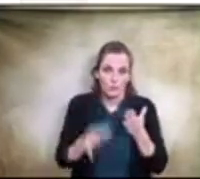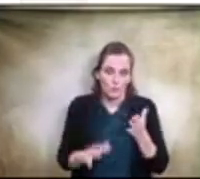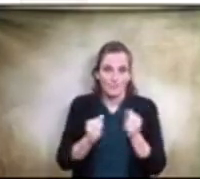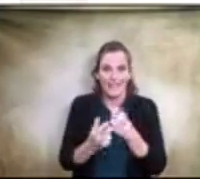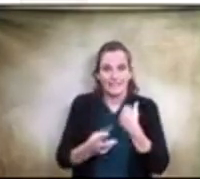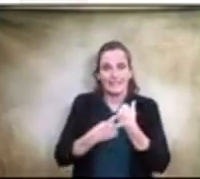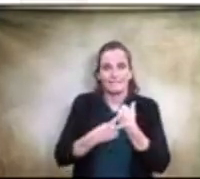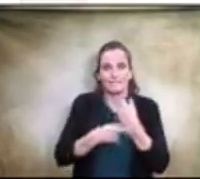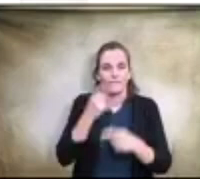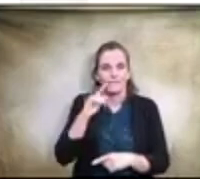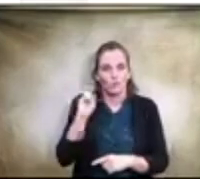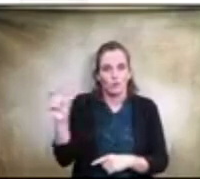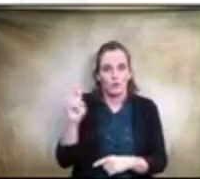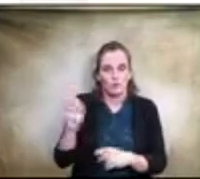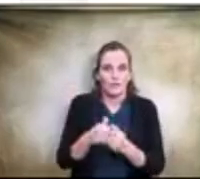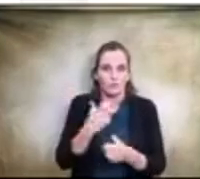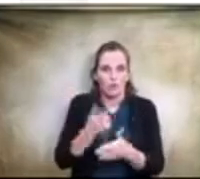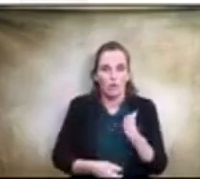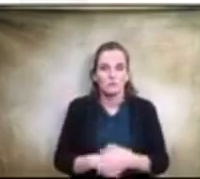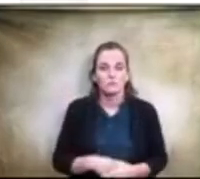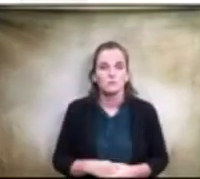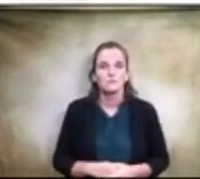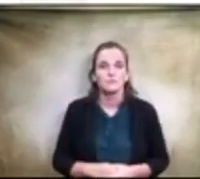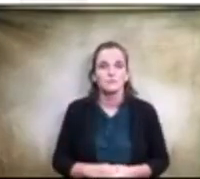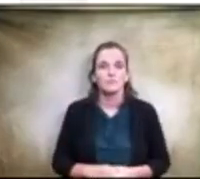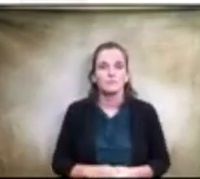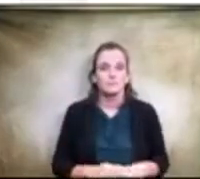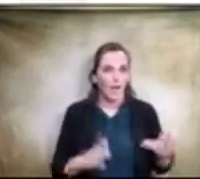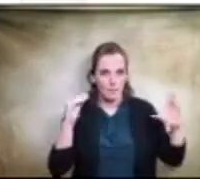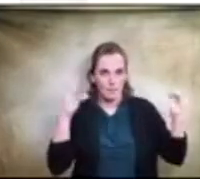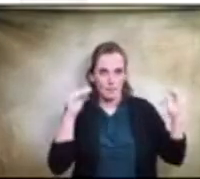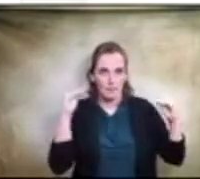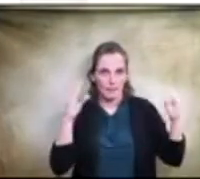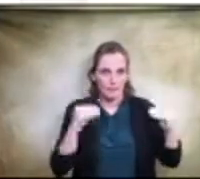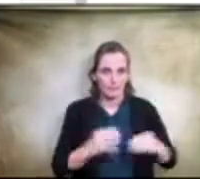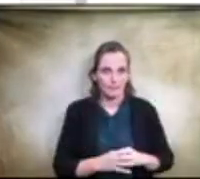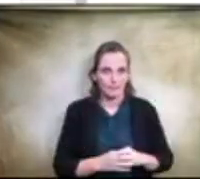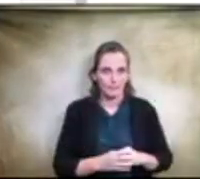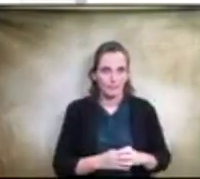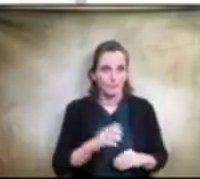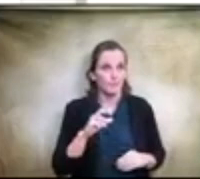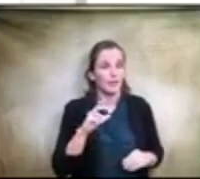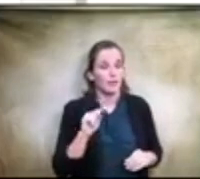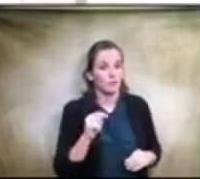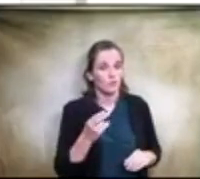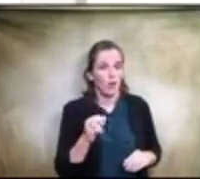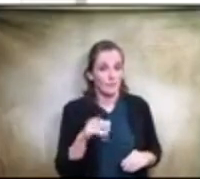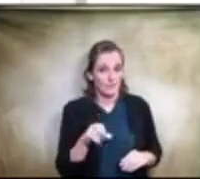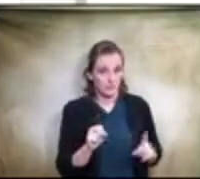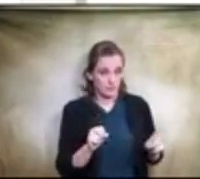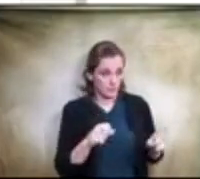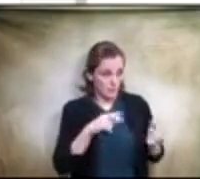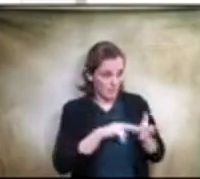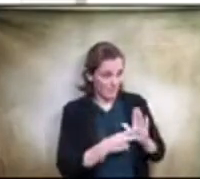yes so these are they outfitted with actual signs because i think